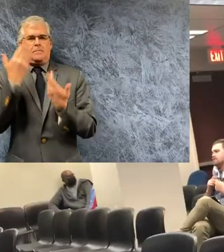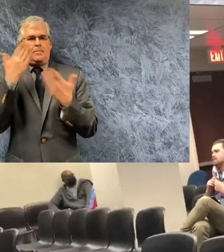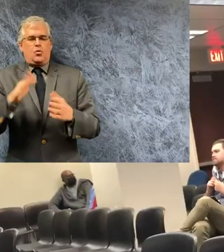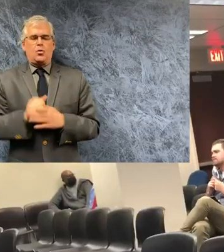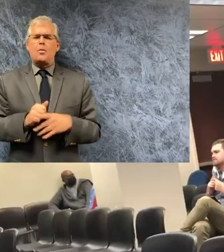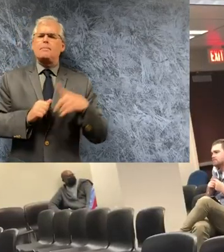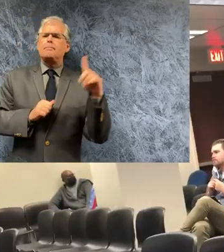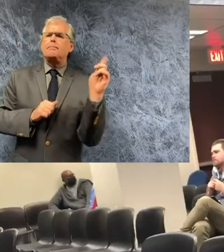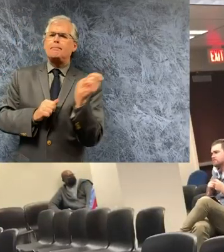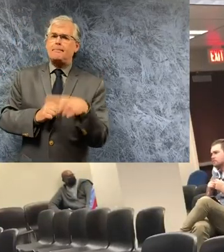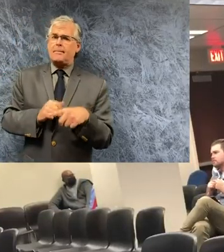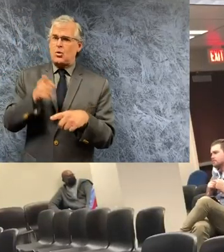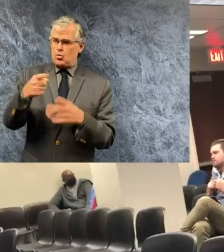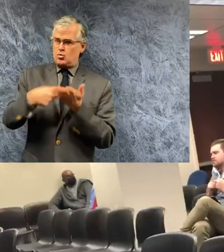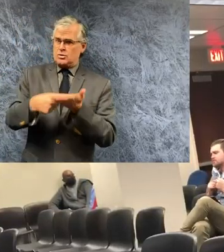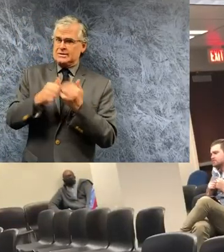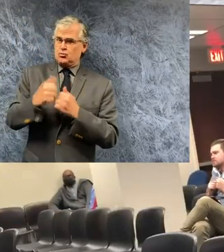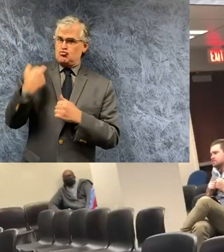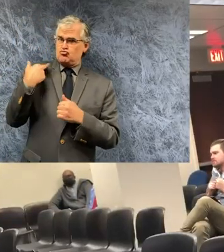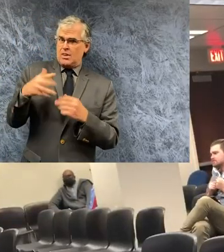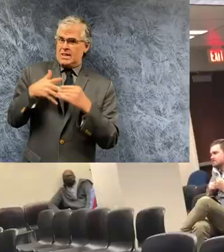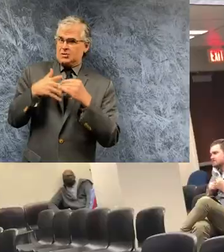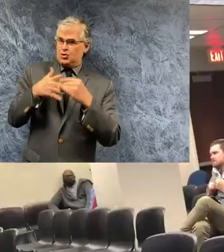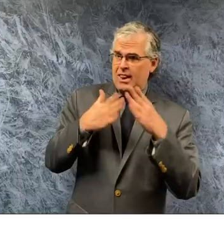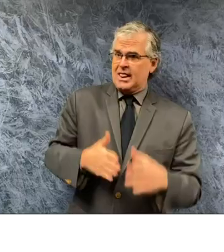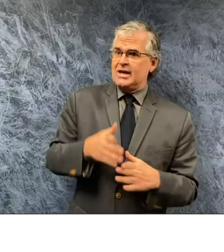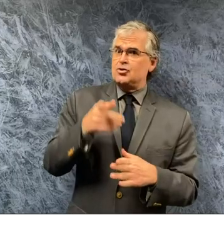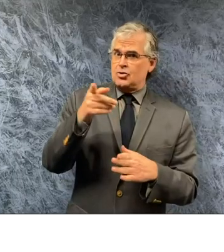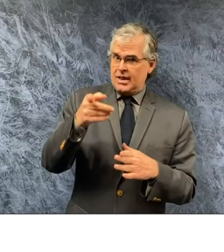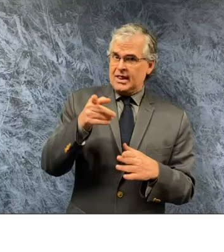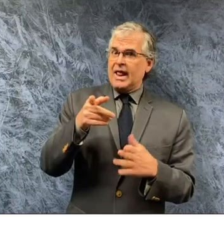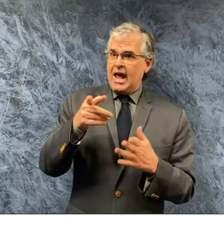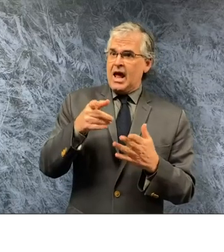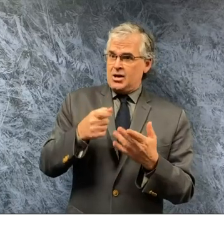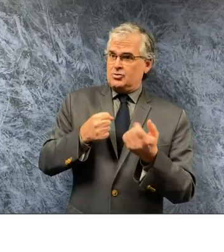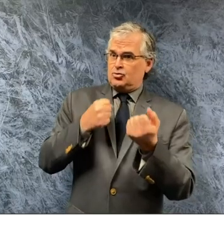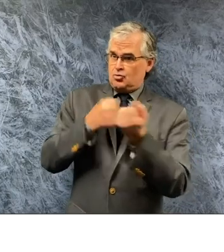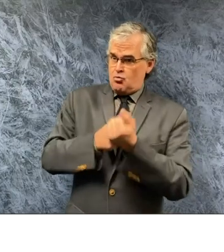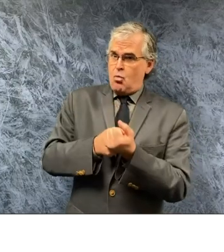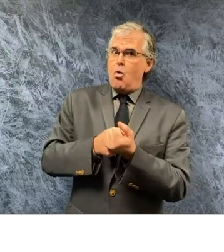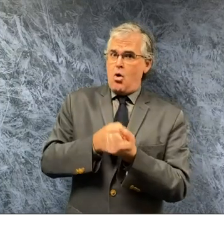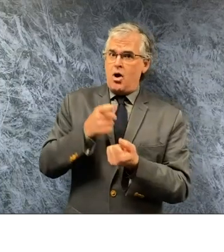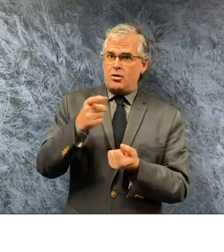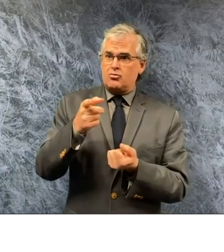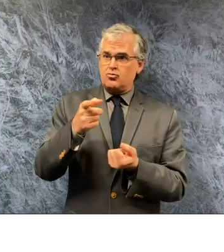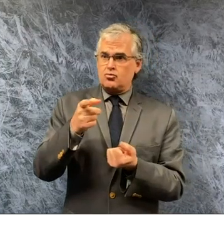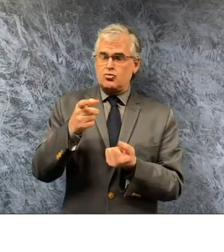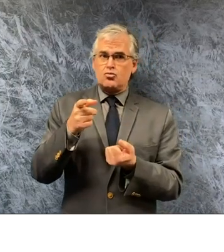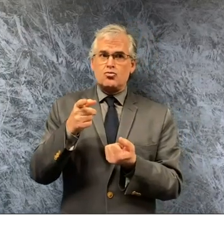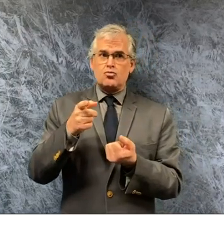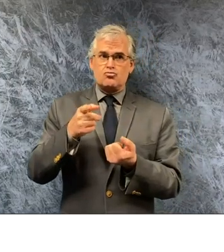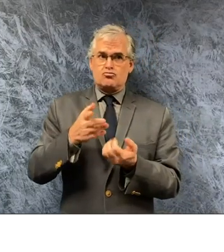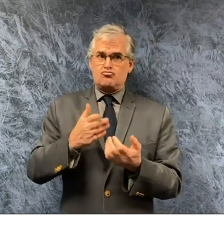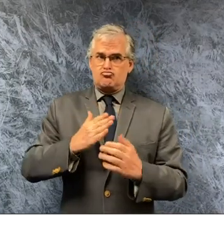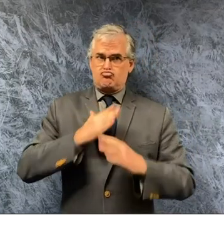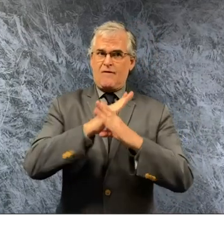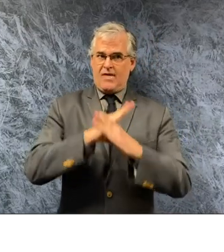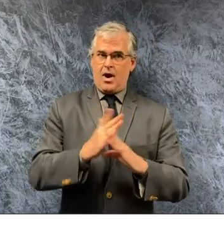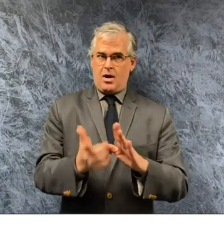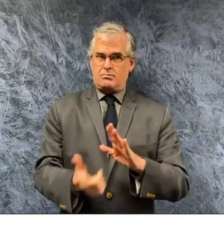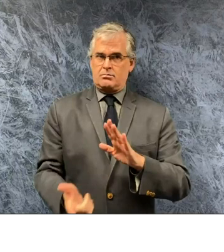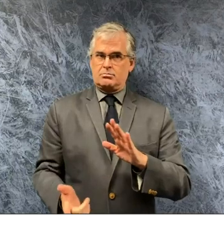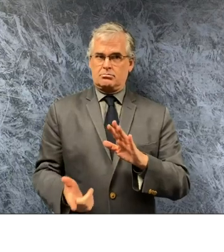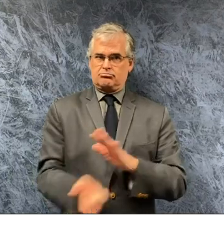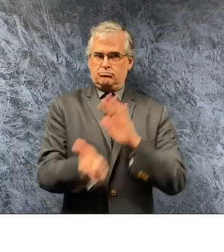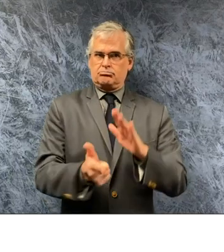were the faith leaders that you spoke with supportive of your decision to end services every single one that i said i didn't speak to i'm not going to say that i spoke to every faith